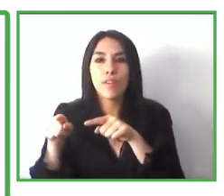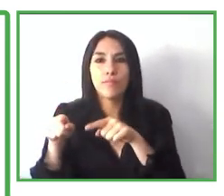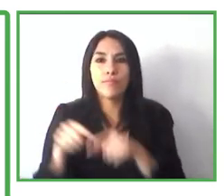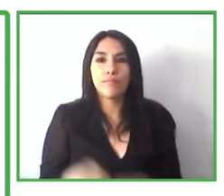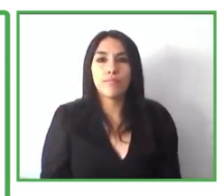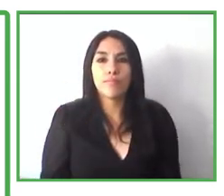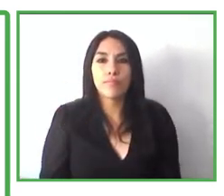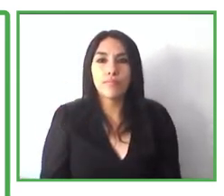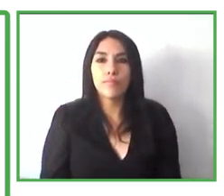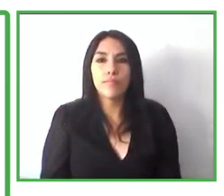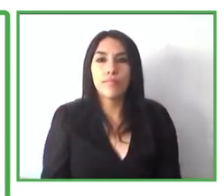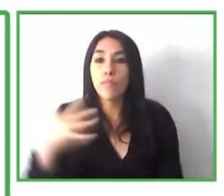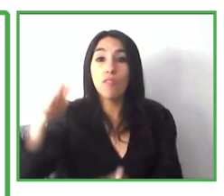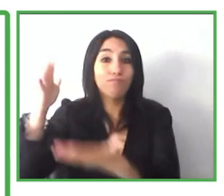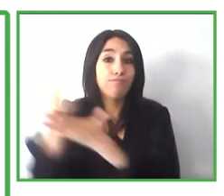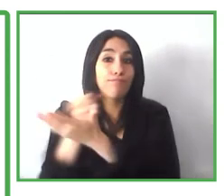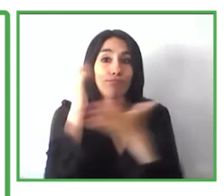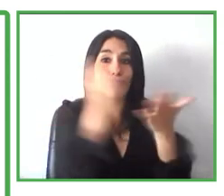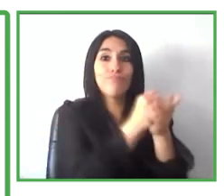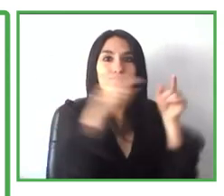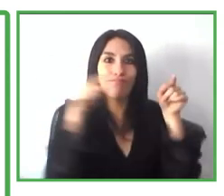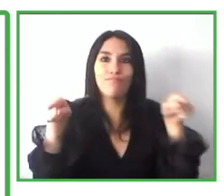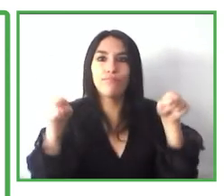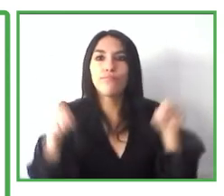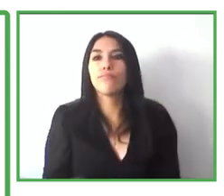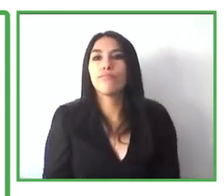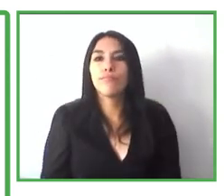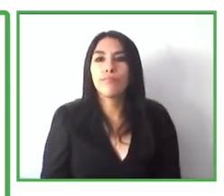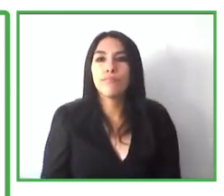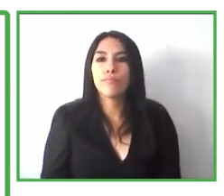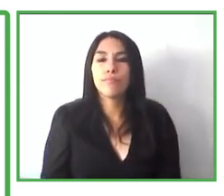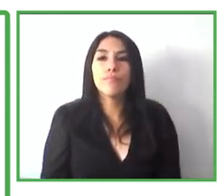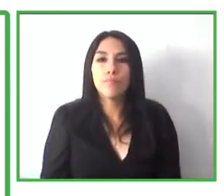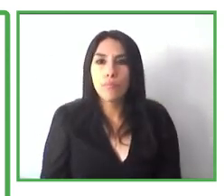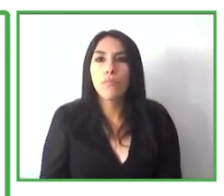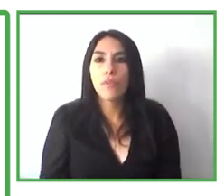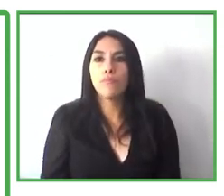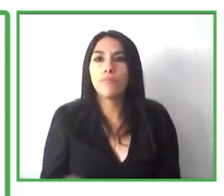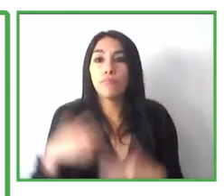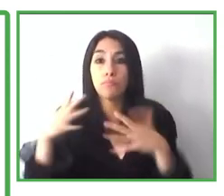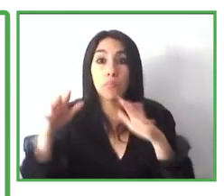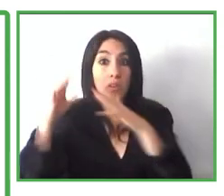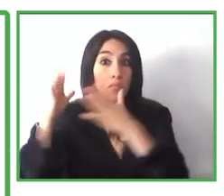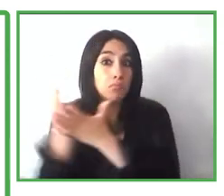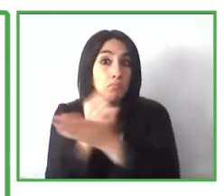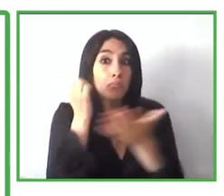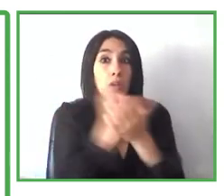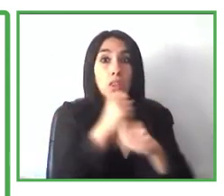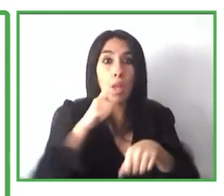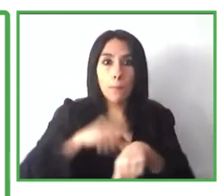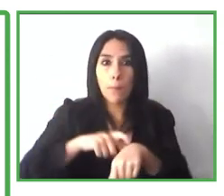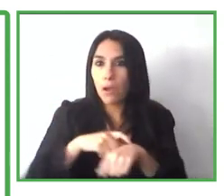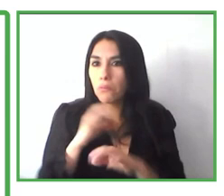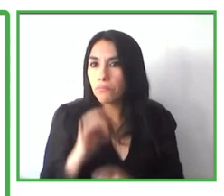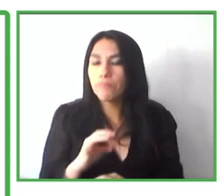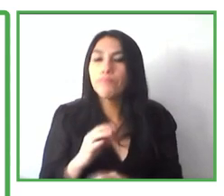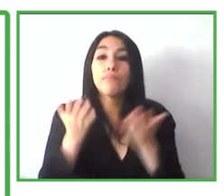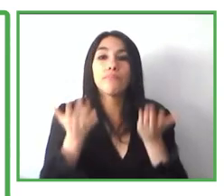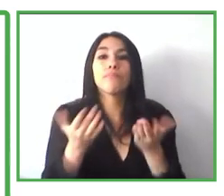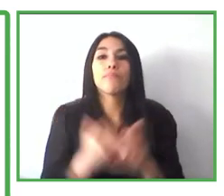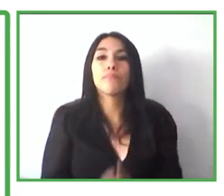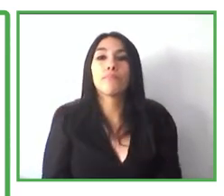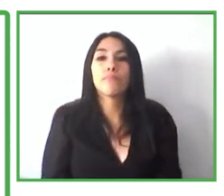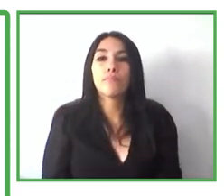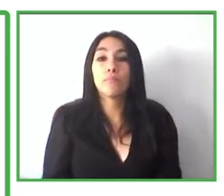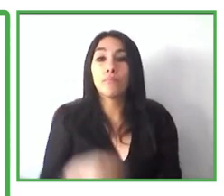All the work instructors help looking for a job and contact the companies. Also, couple of years ago,